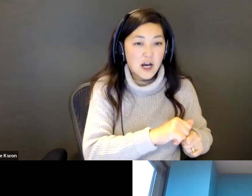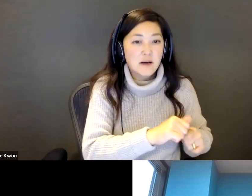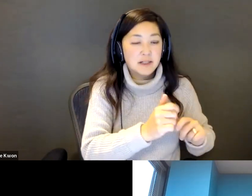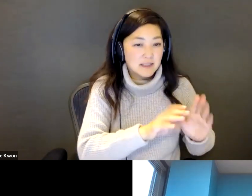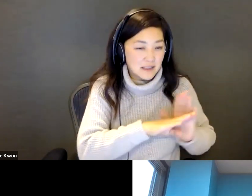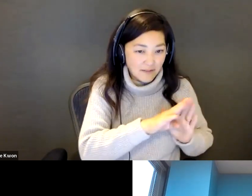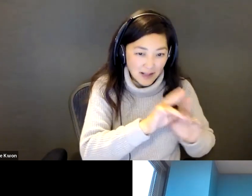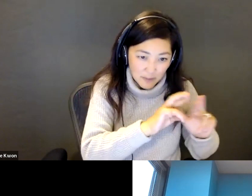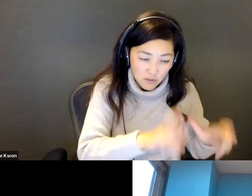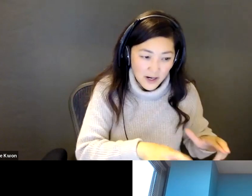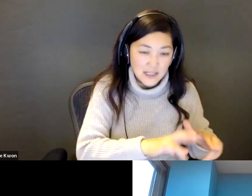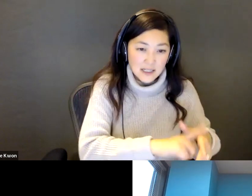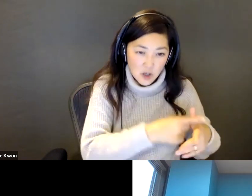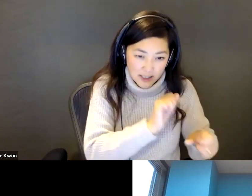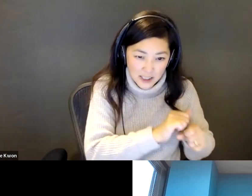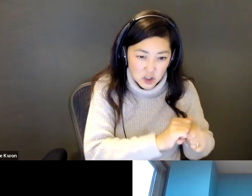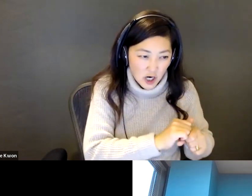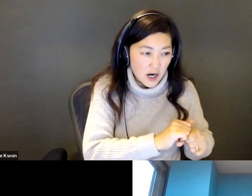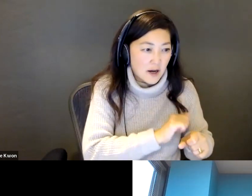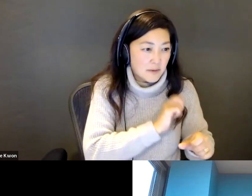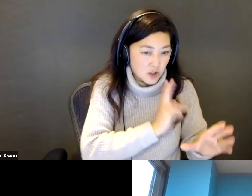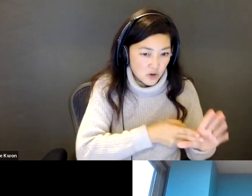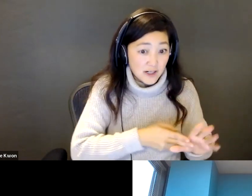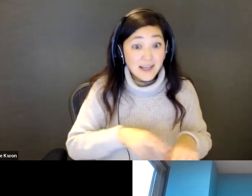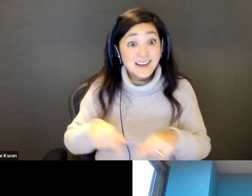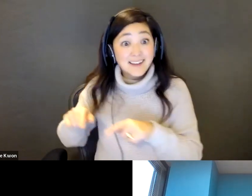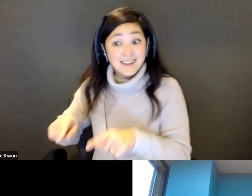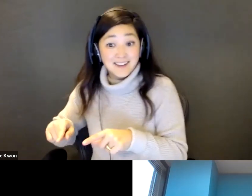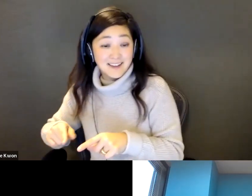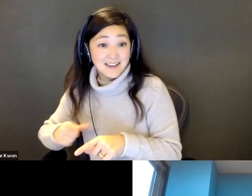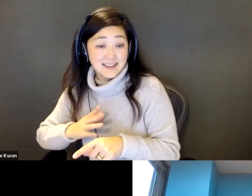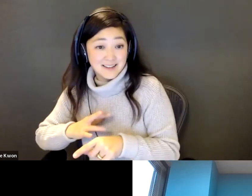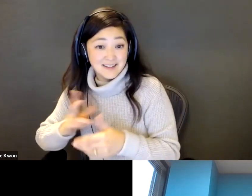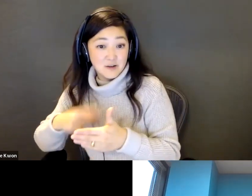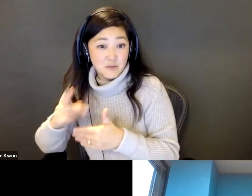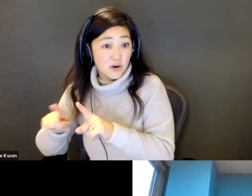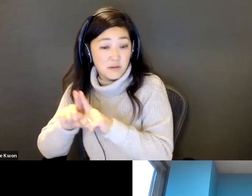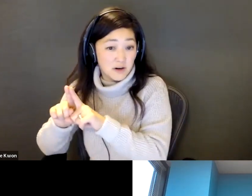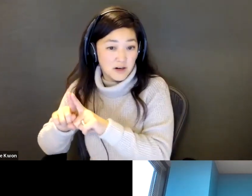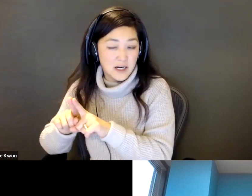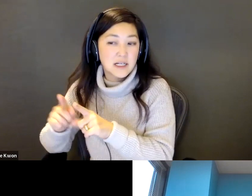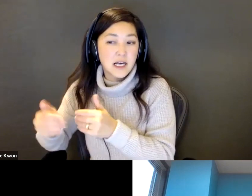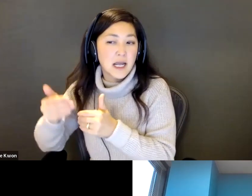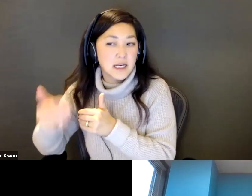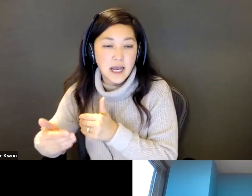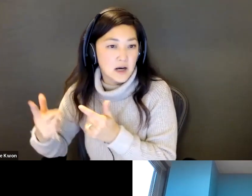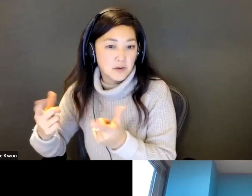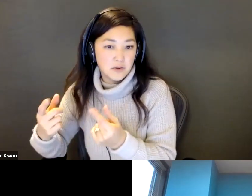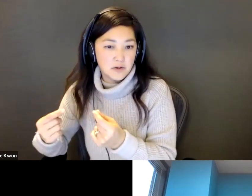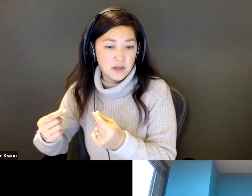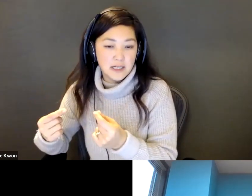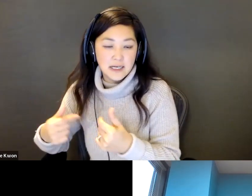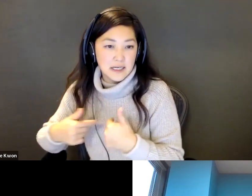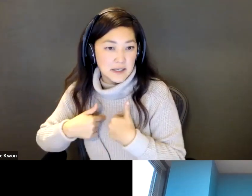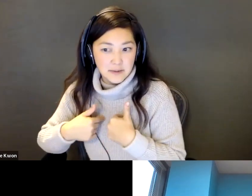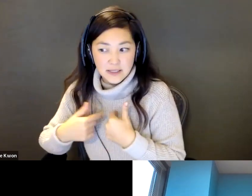resume and getting into the workforce. And what was so nice about this program is that it was really more about what's that next step. And I'm seven years